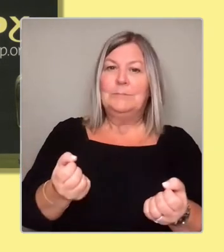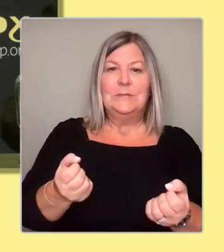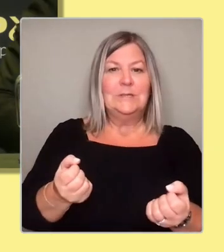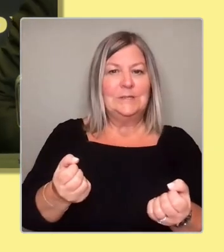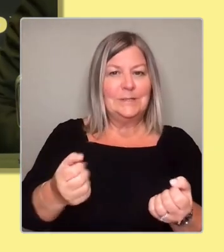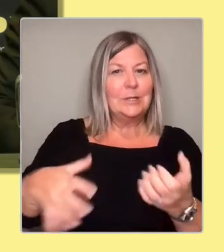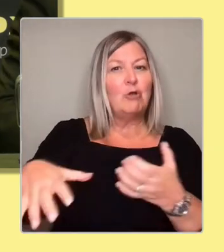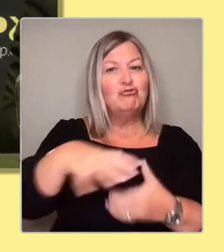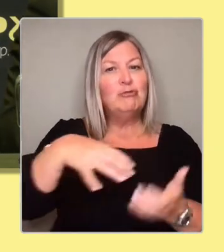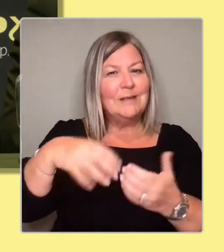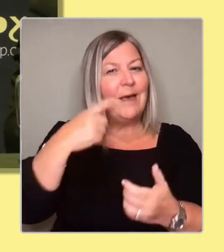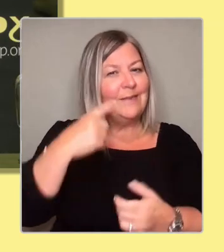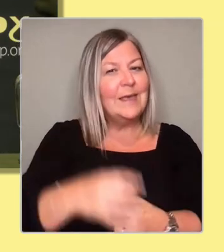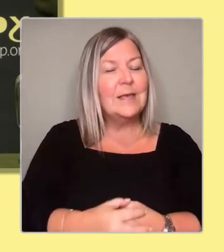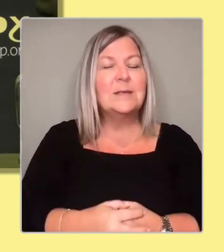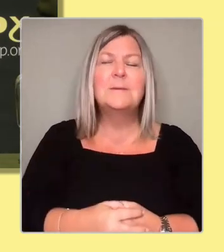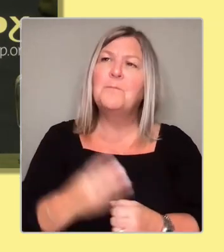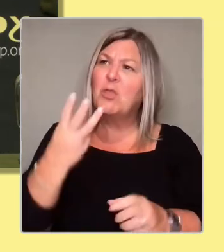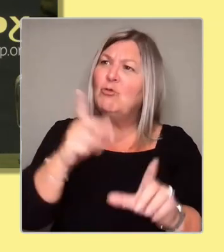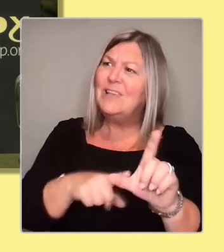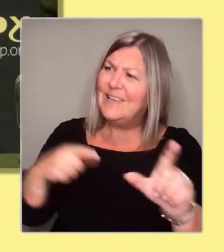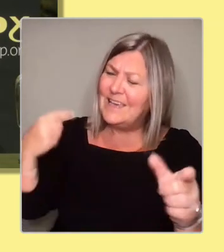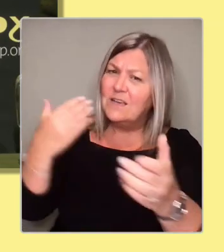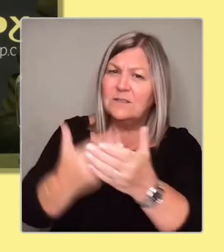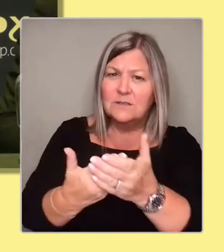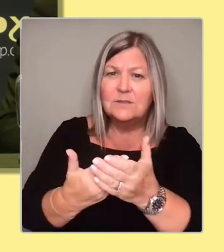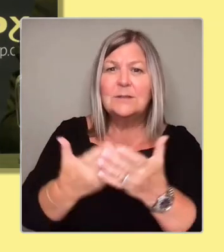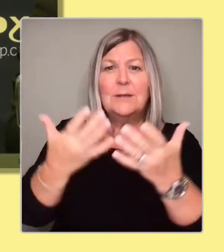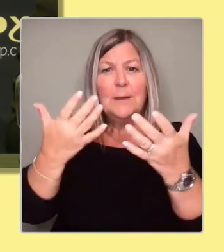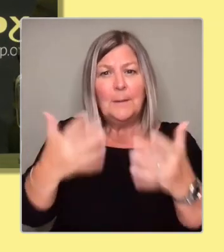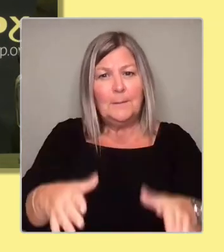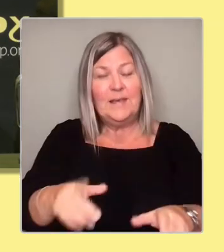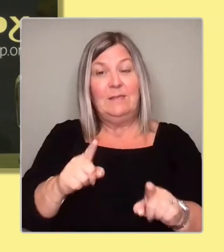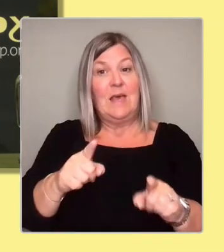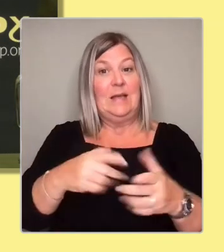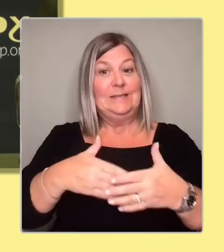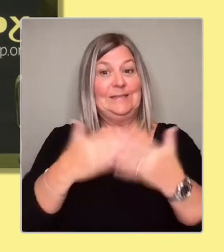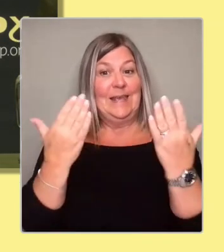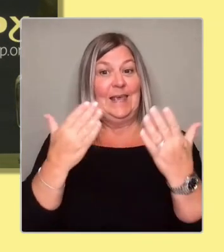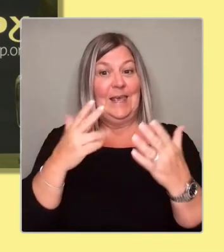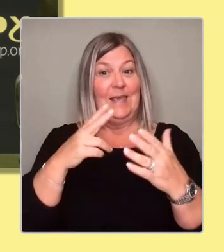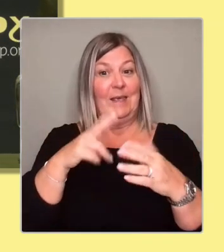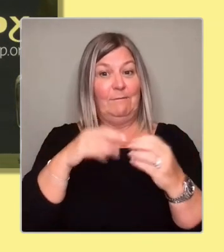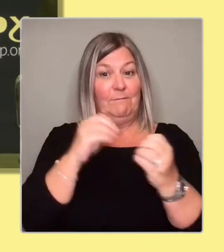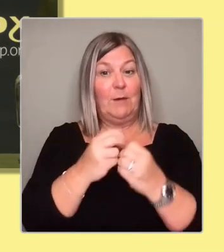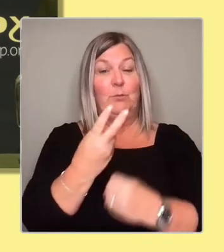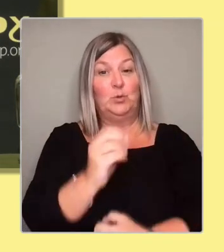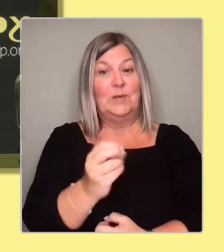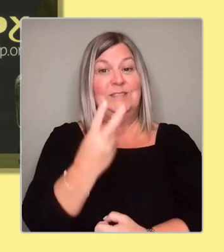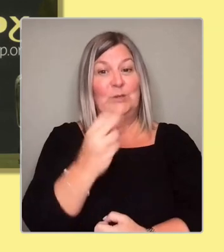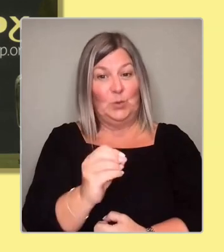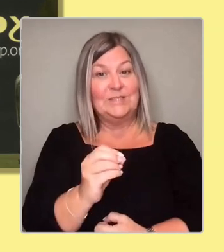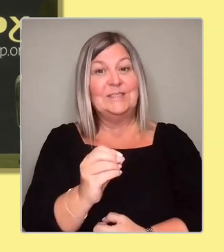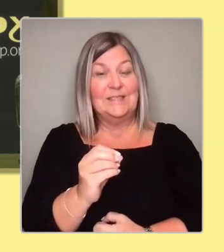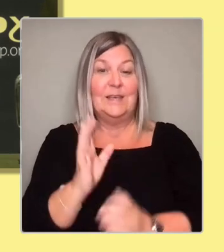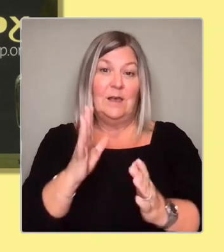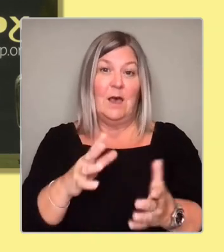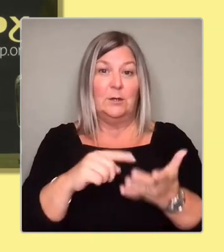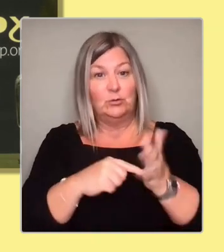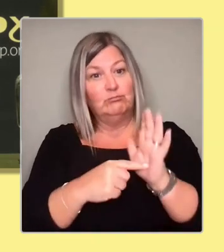years, I think it is now, since that fateful day in February 2020, when I had to deliver a budget somewhat unexpectedly.